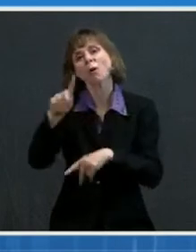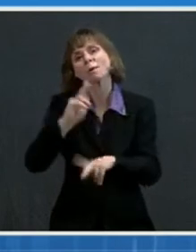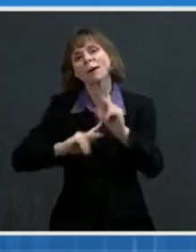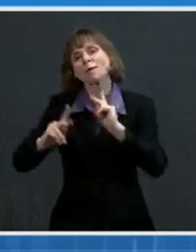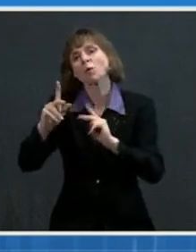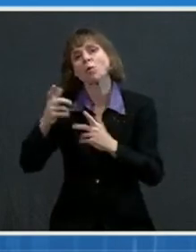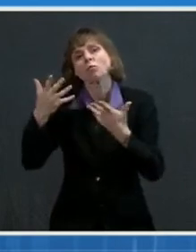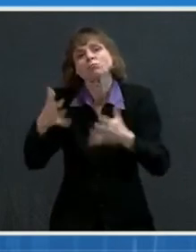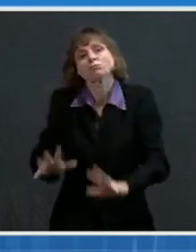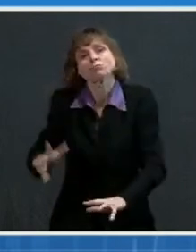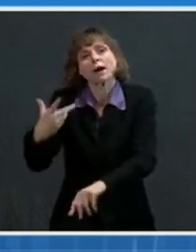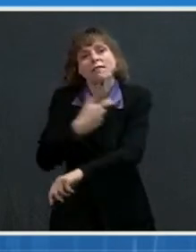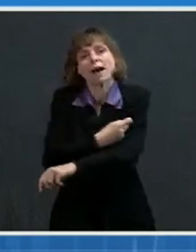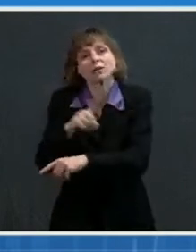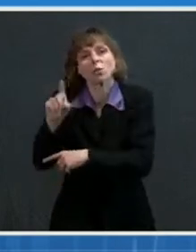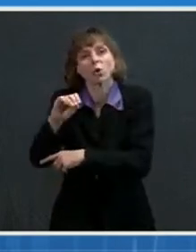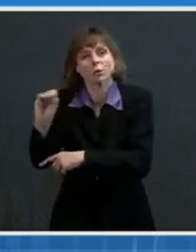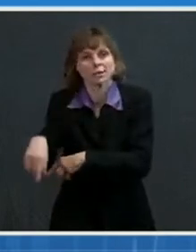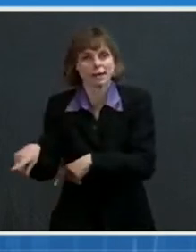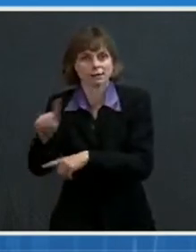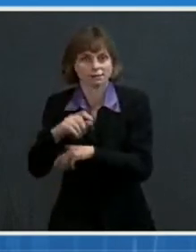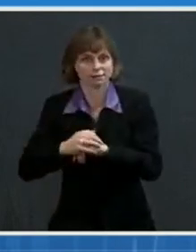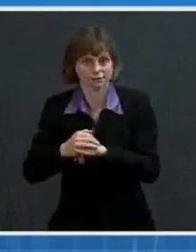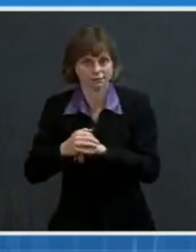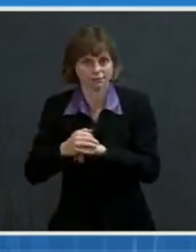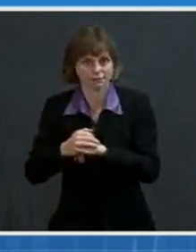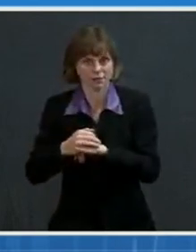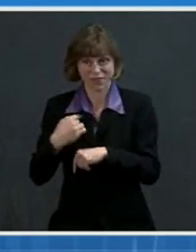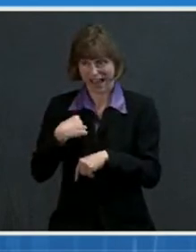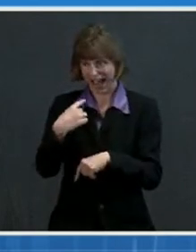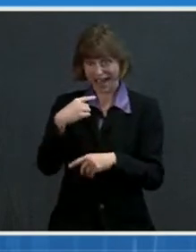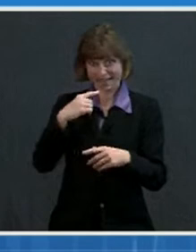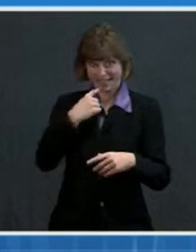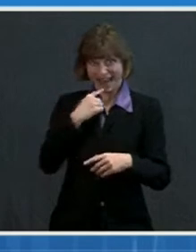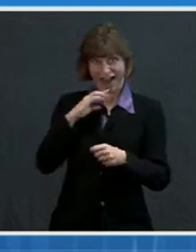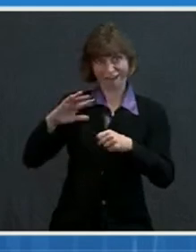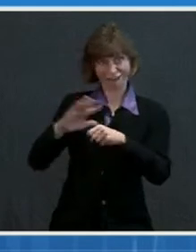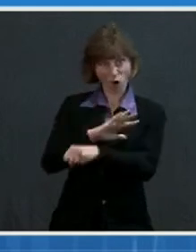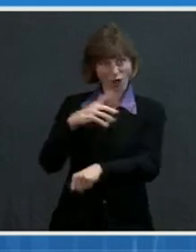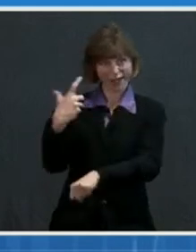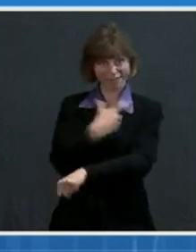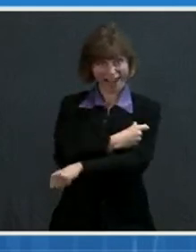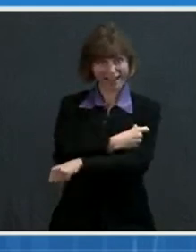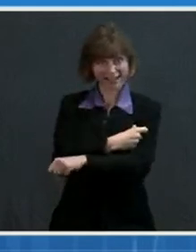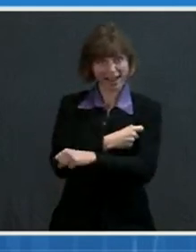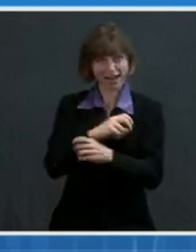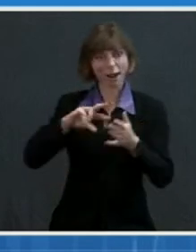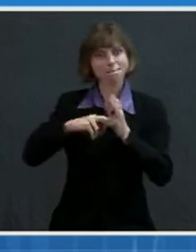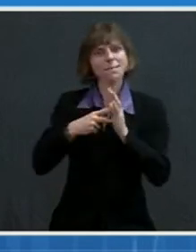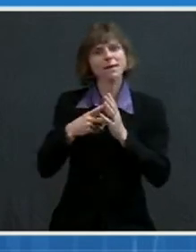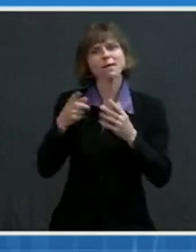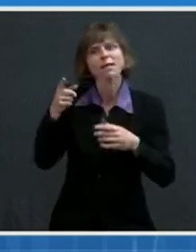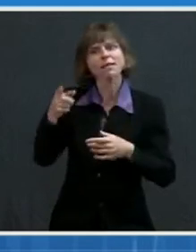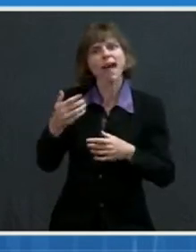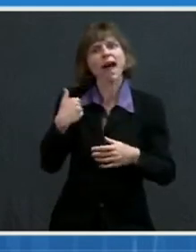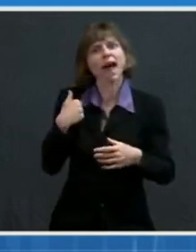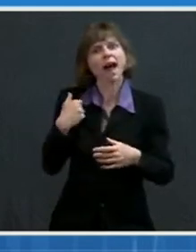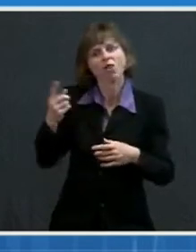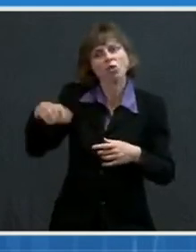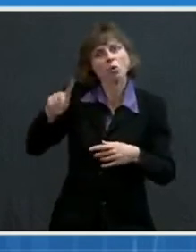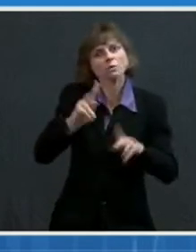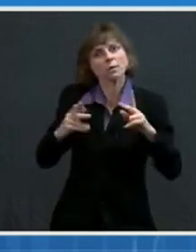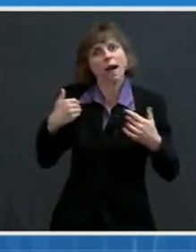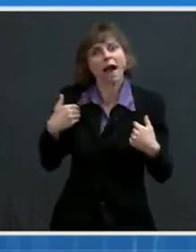those who are fully vaccinated. When I say fully vaccinated, I mean people who are two weeks after their